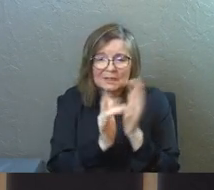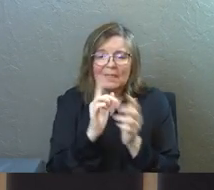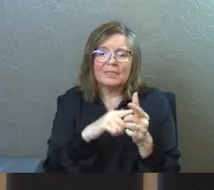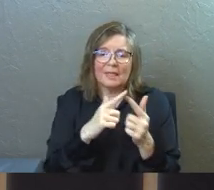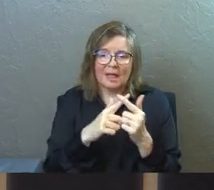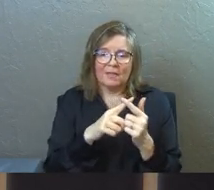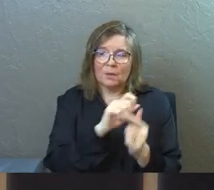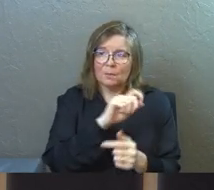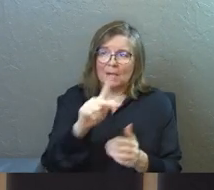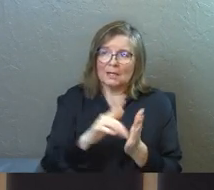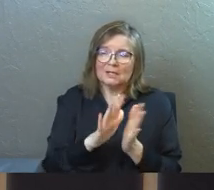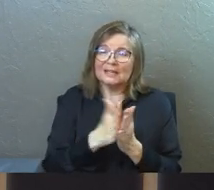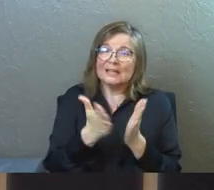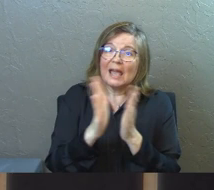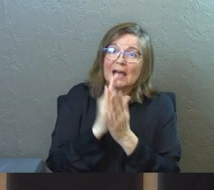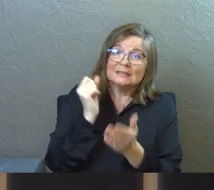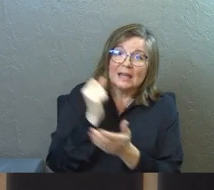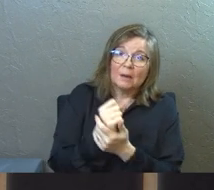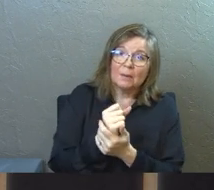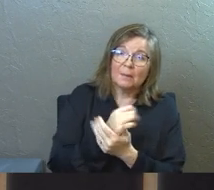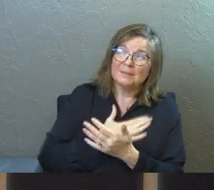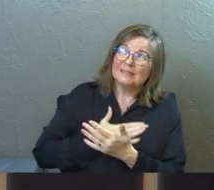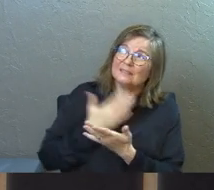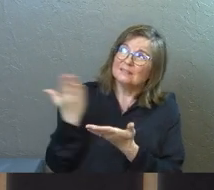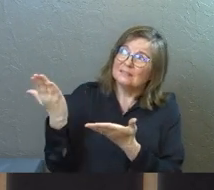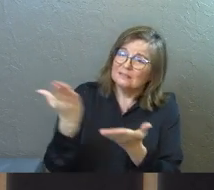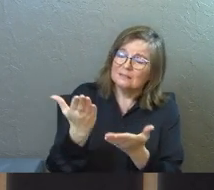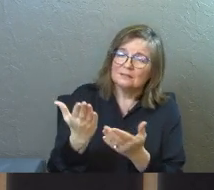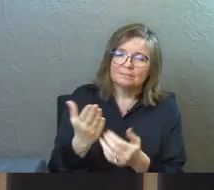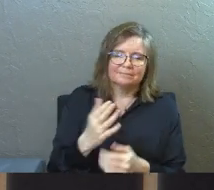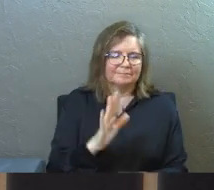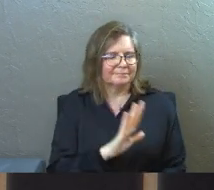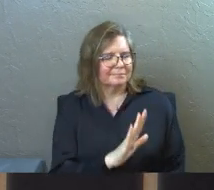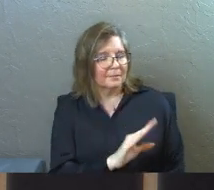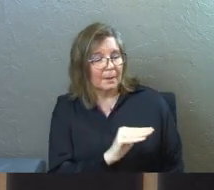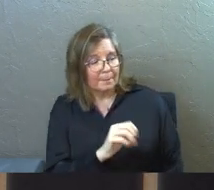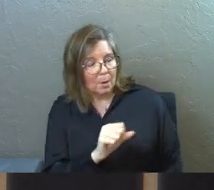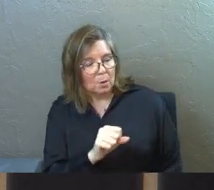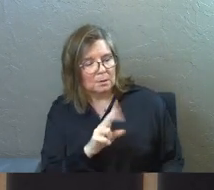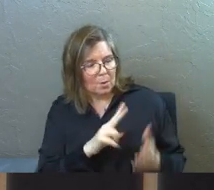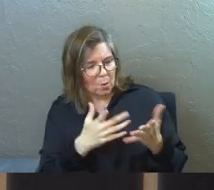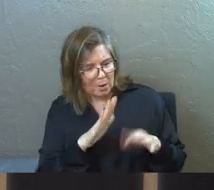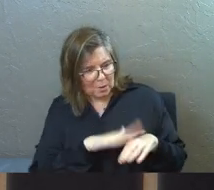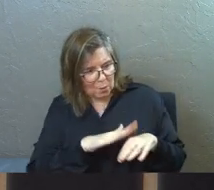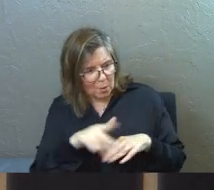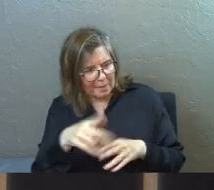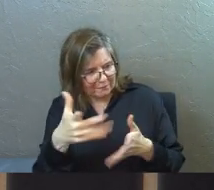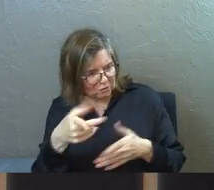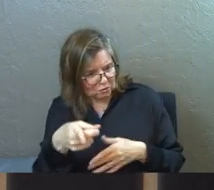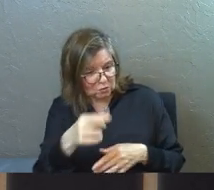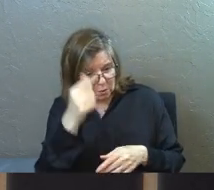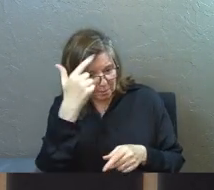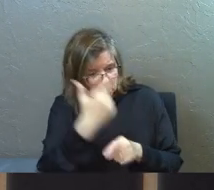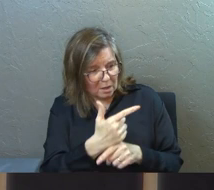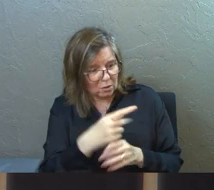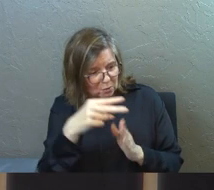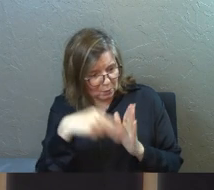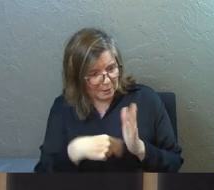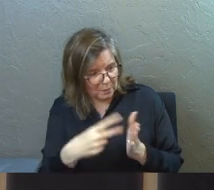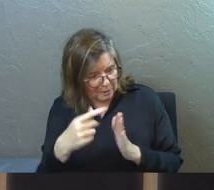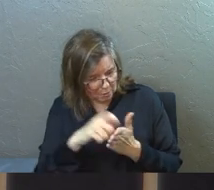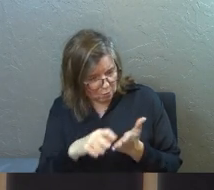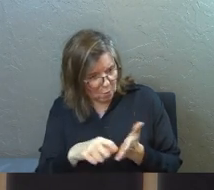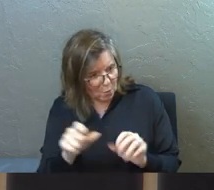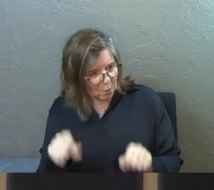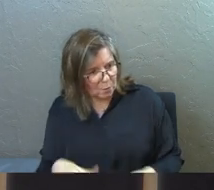then they would repent. And he asks Abraham this question and Abraham says, Moses and the prophets have already warned them. Your brothers can read